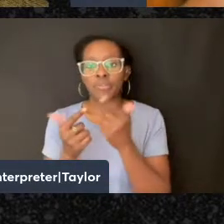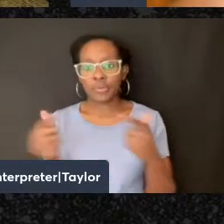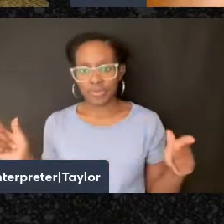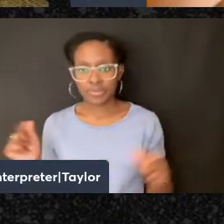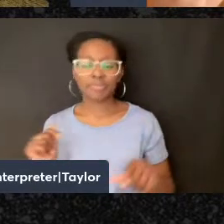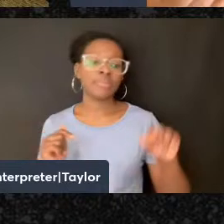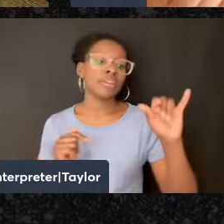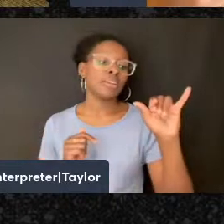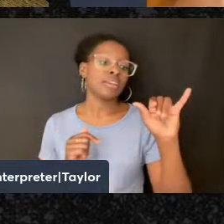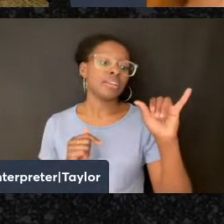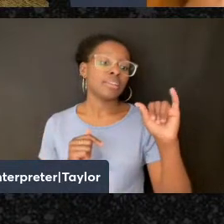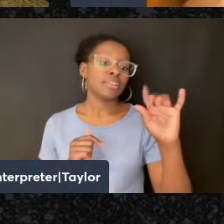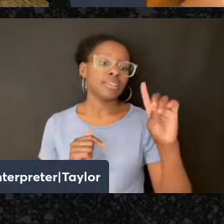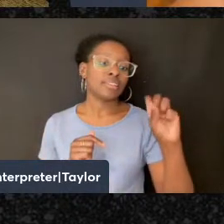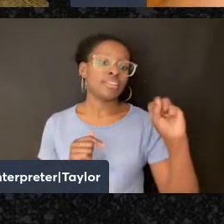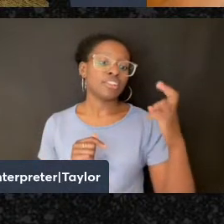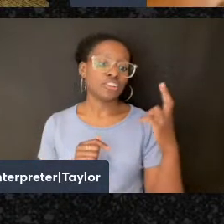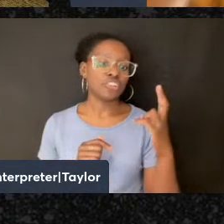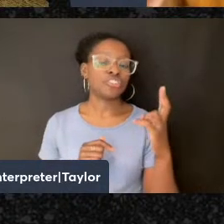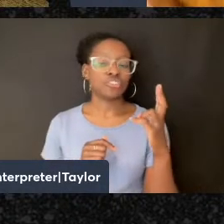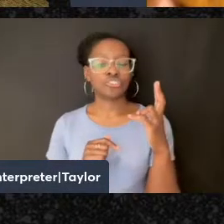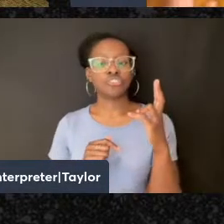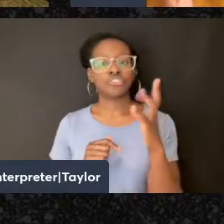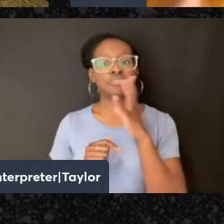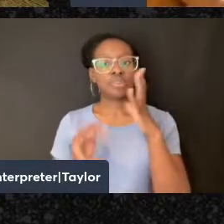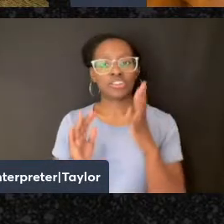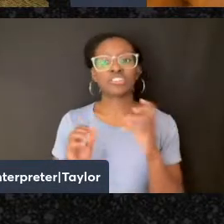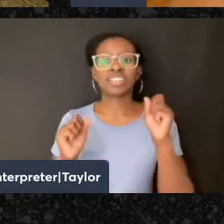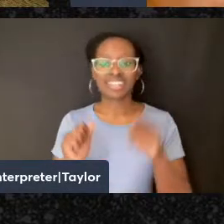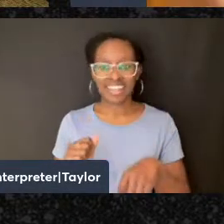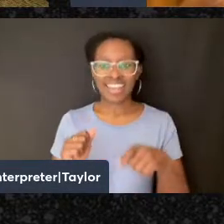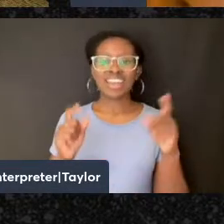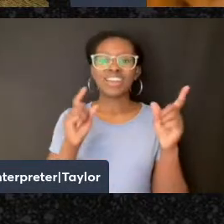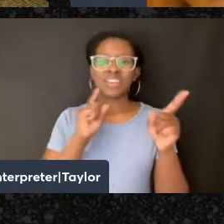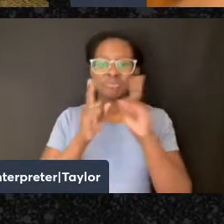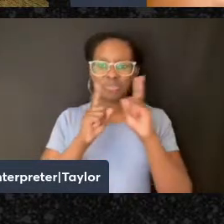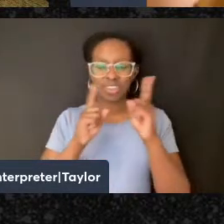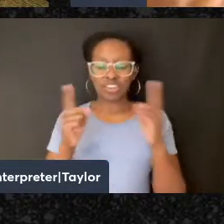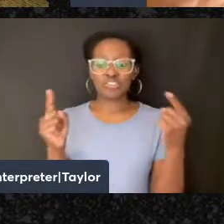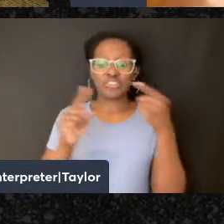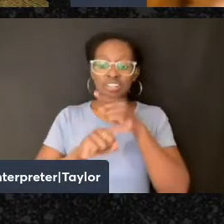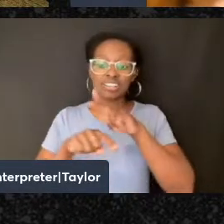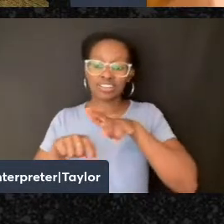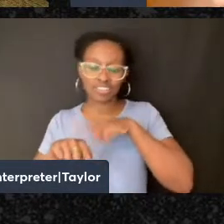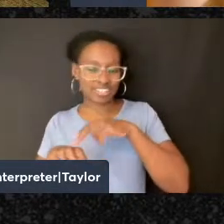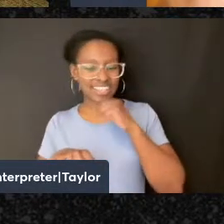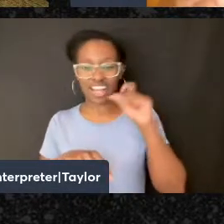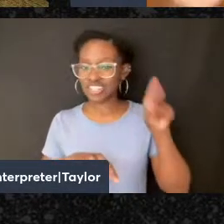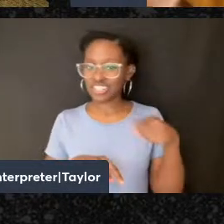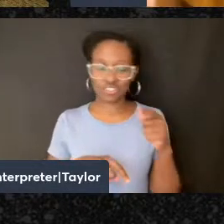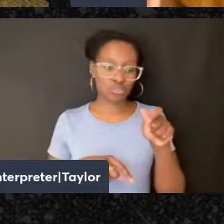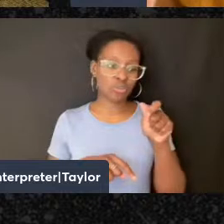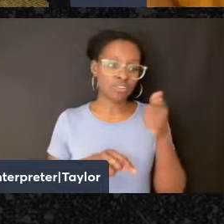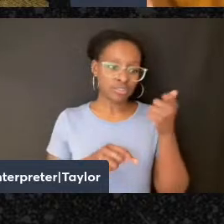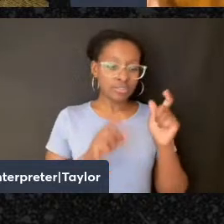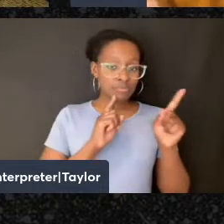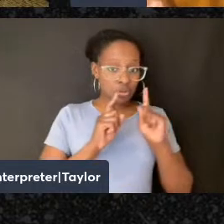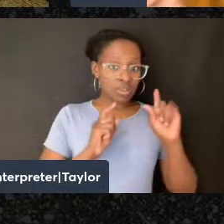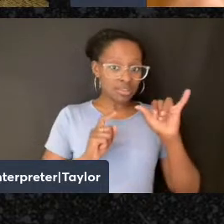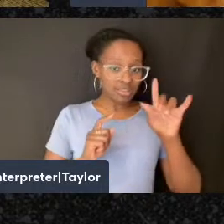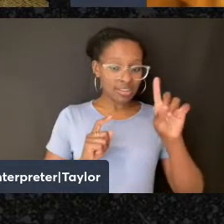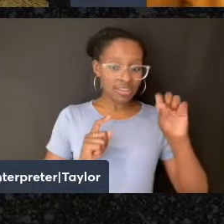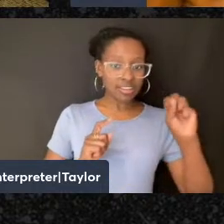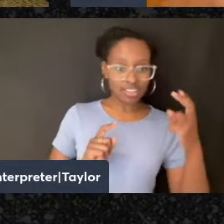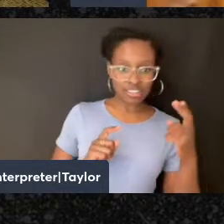speakers could communicate transnationally, not only with Yiddish speakers, but those whose language is proximate to